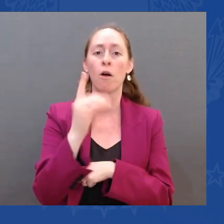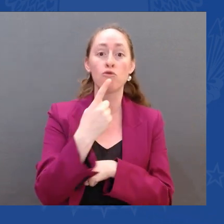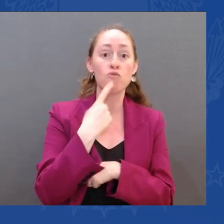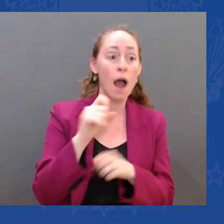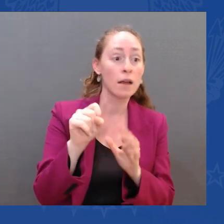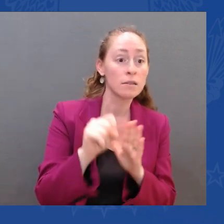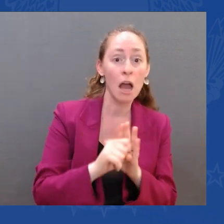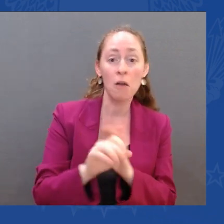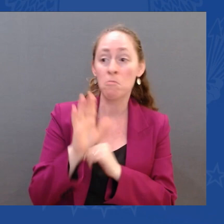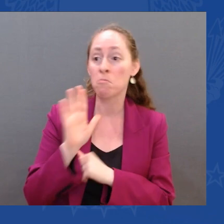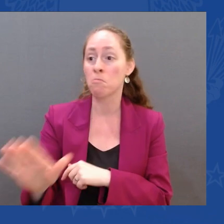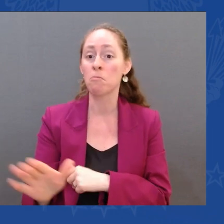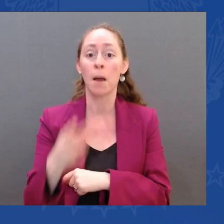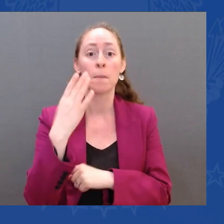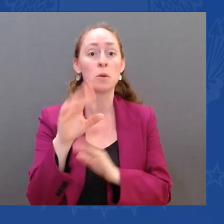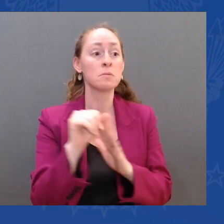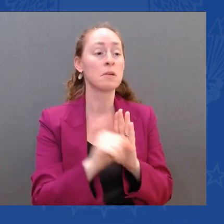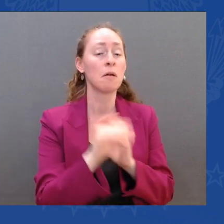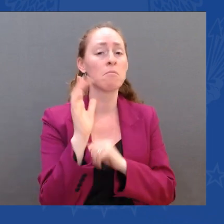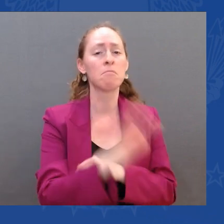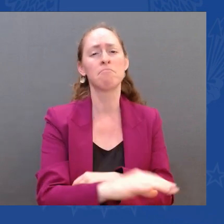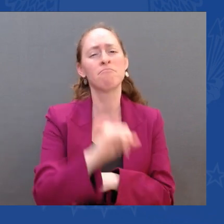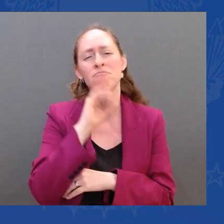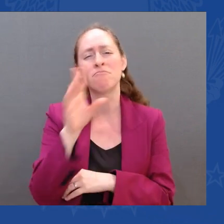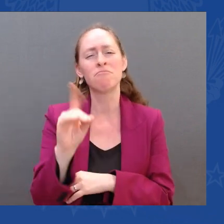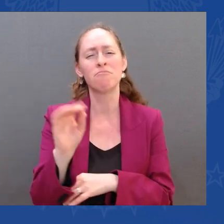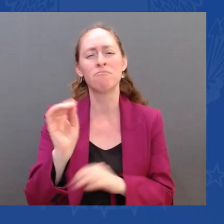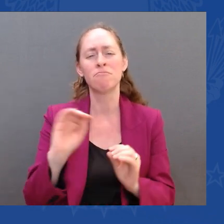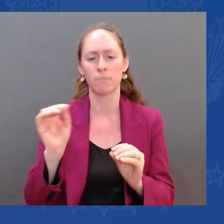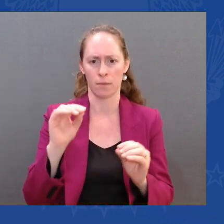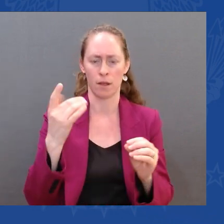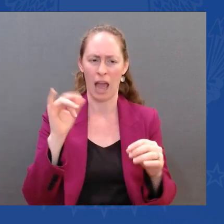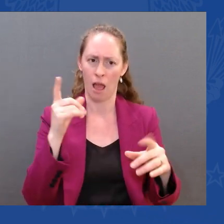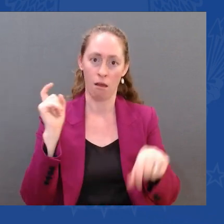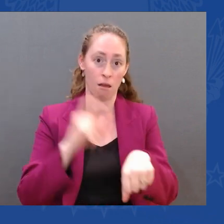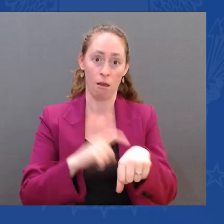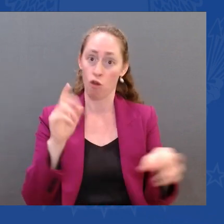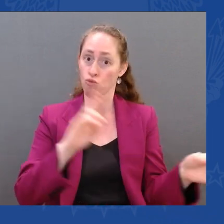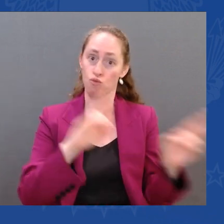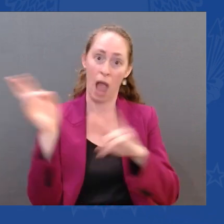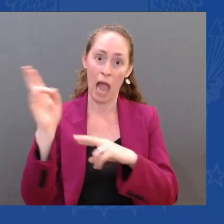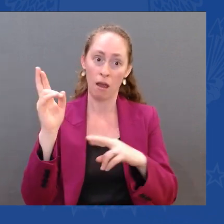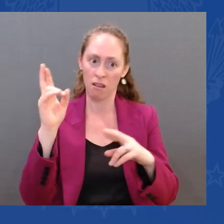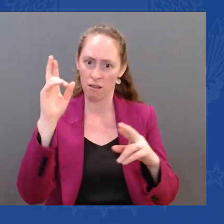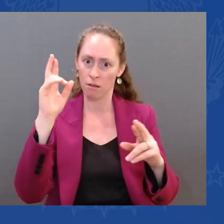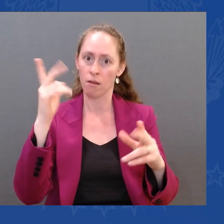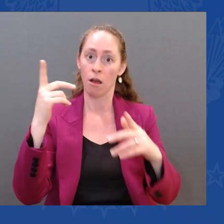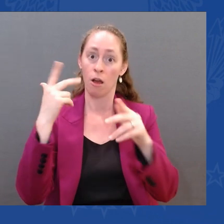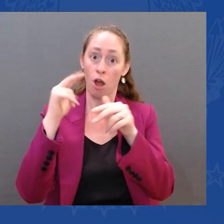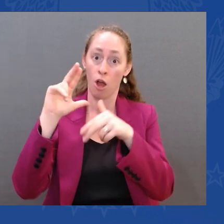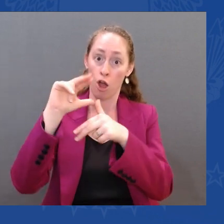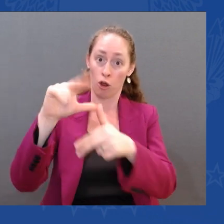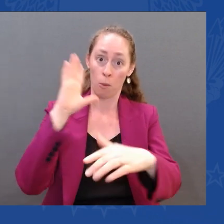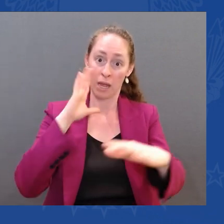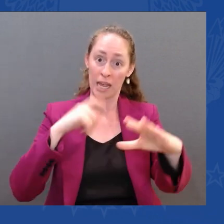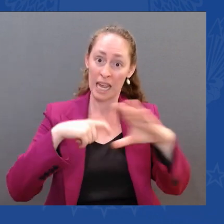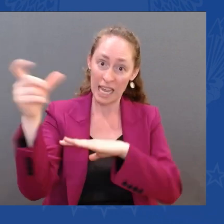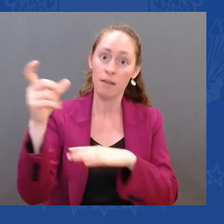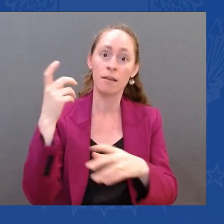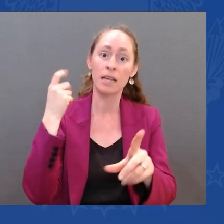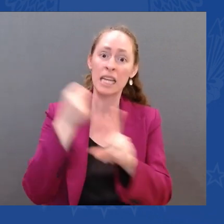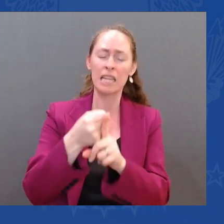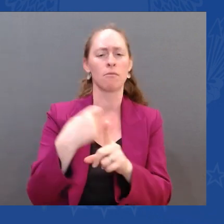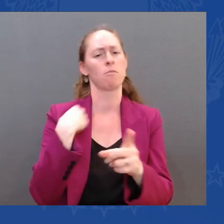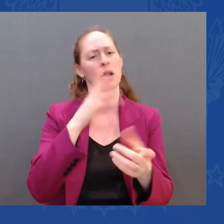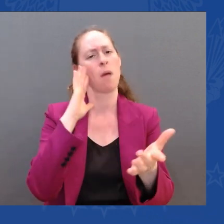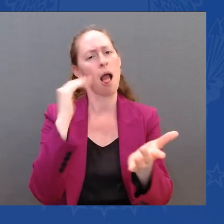and being there to help — being there to help clear the roads, rebuild the main streets so families can get back to